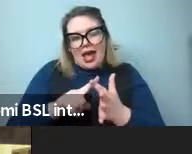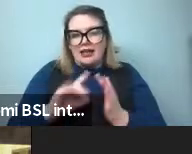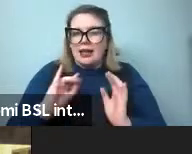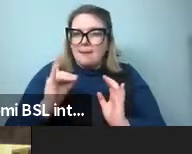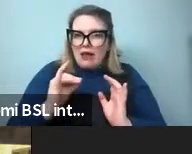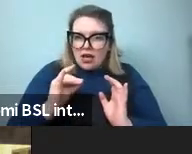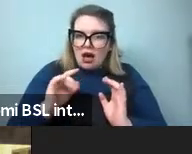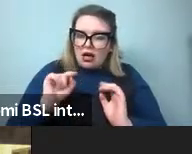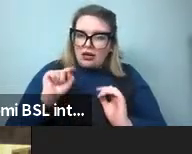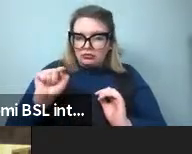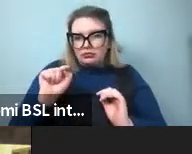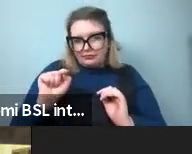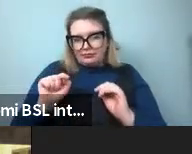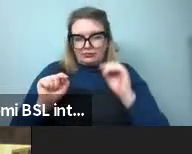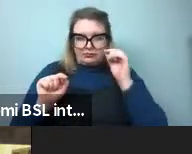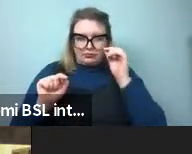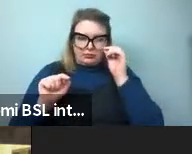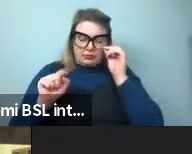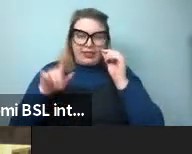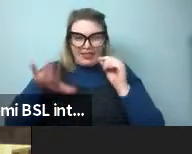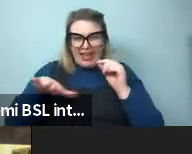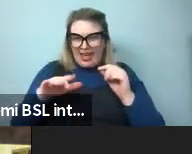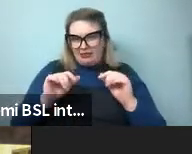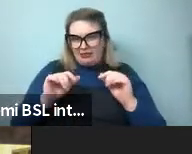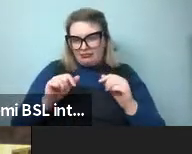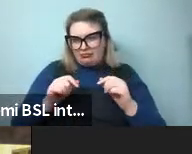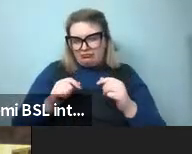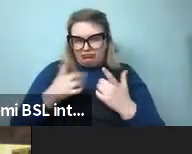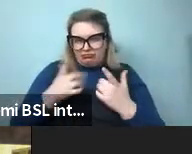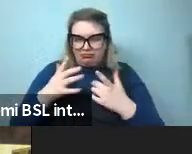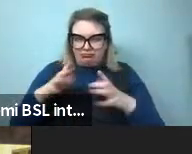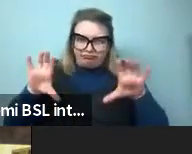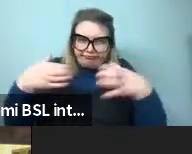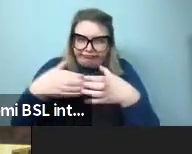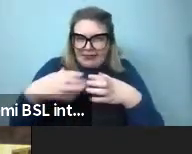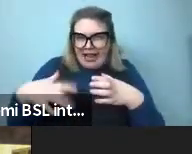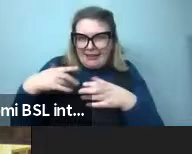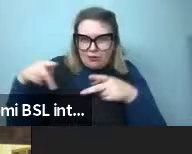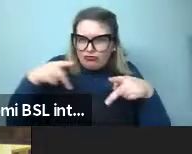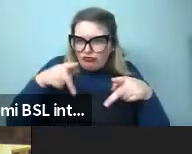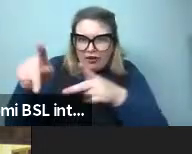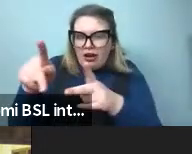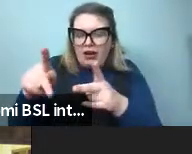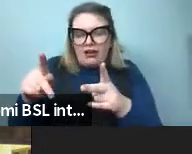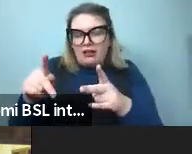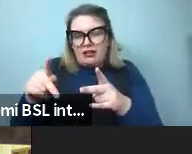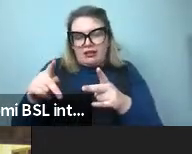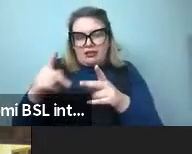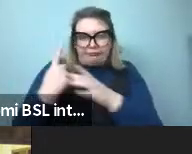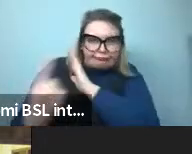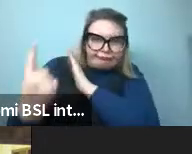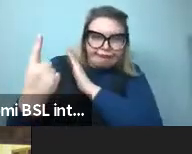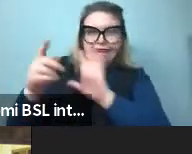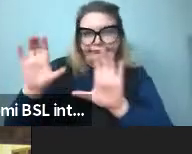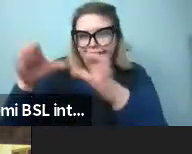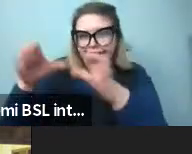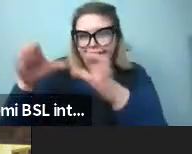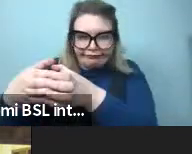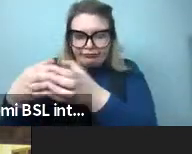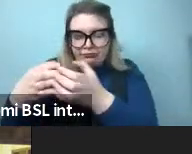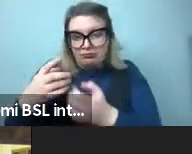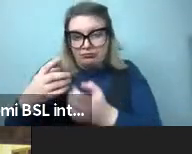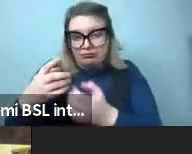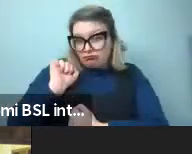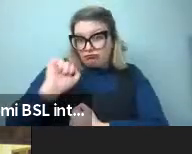They are a farmer foraging community of around 12,000 living on a river there. And, and they have a pretty